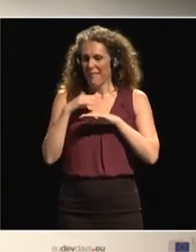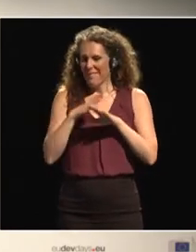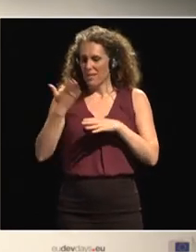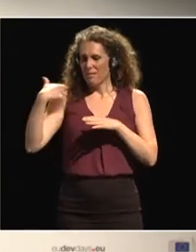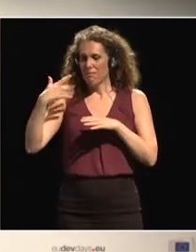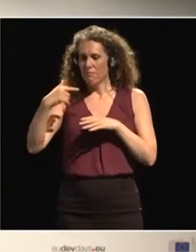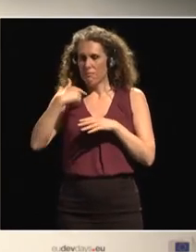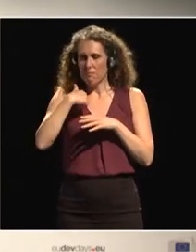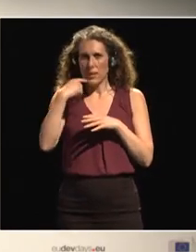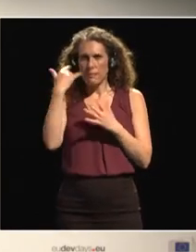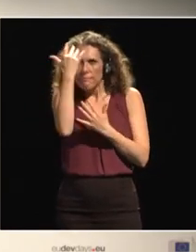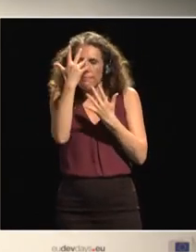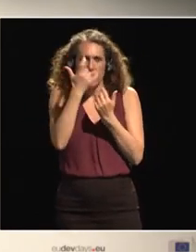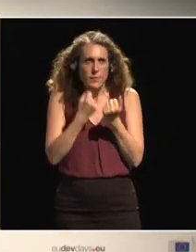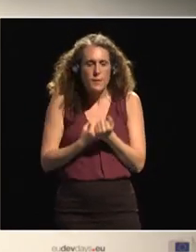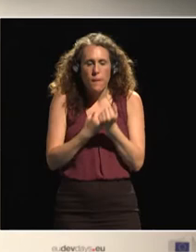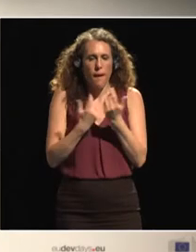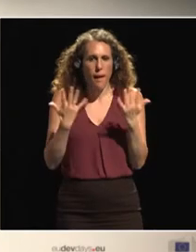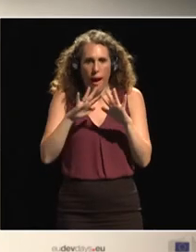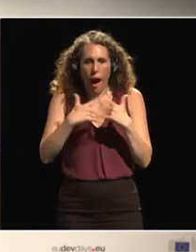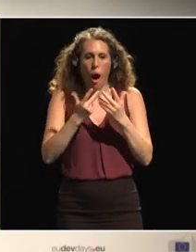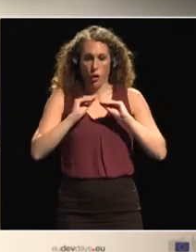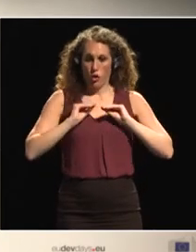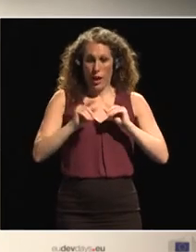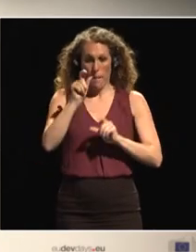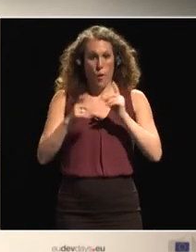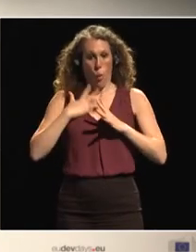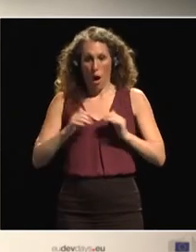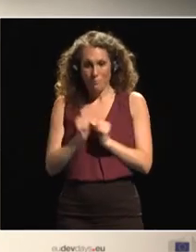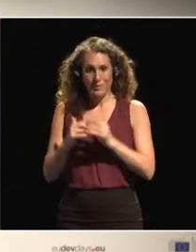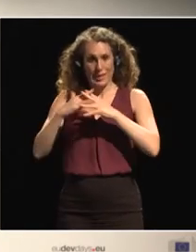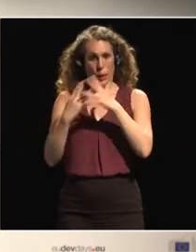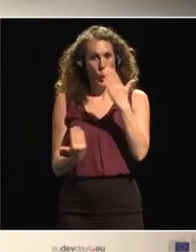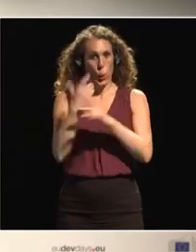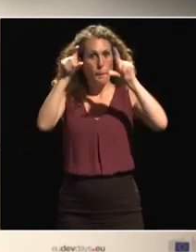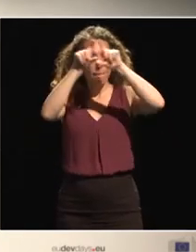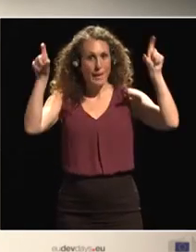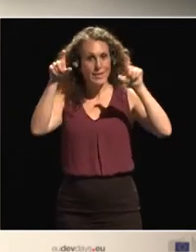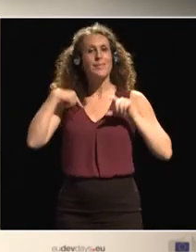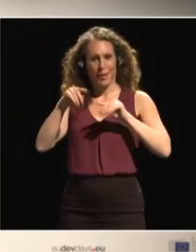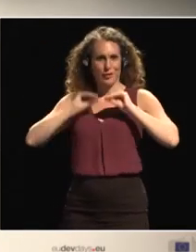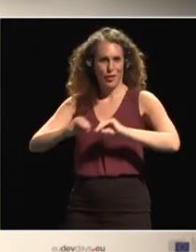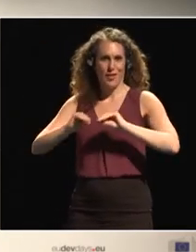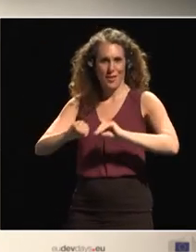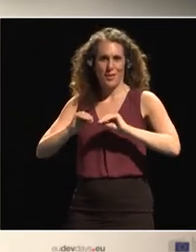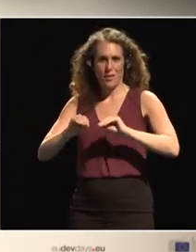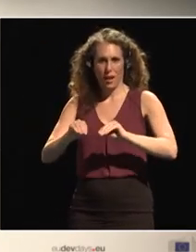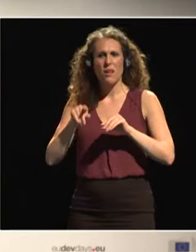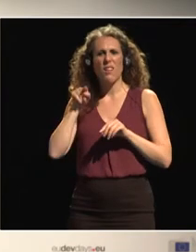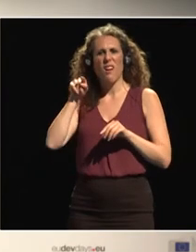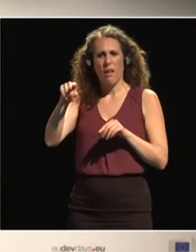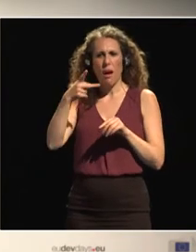support for training for entrepreneurs, especially those industrial parks.